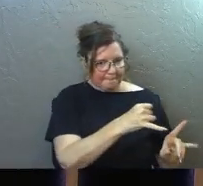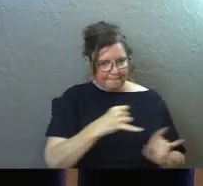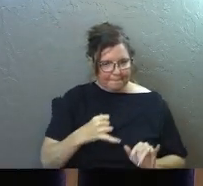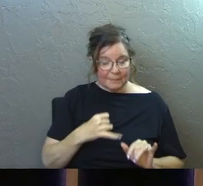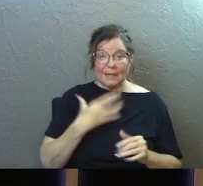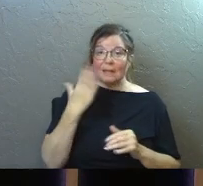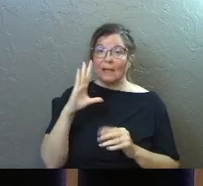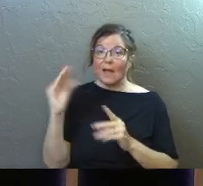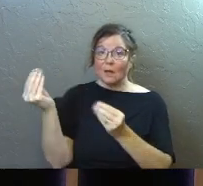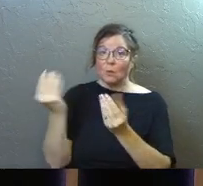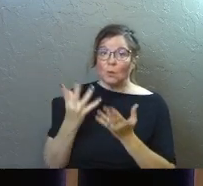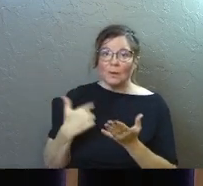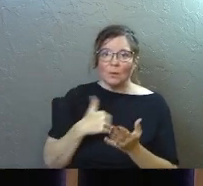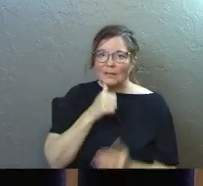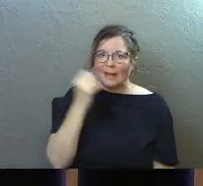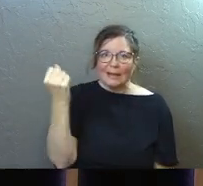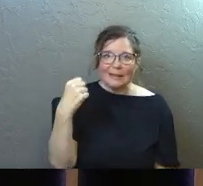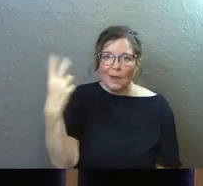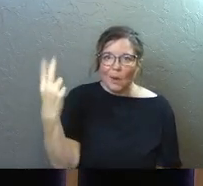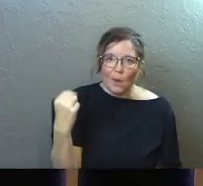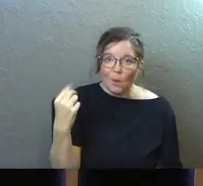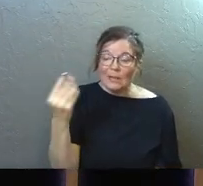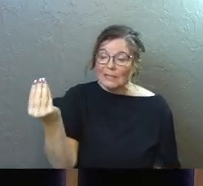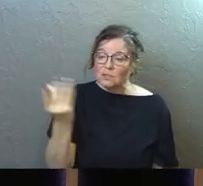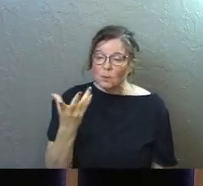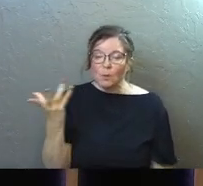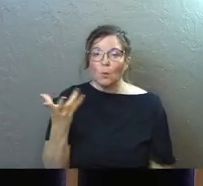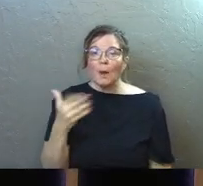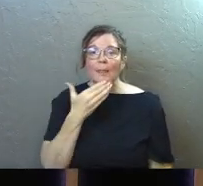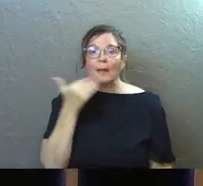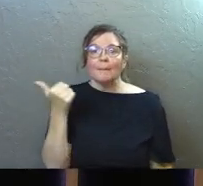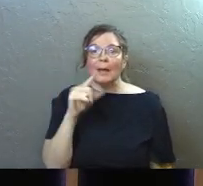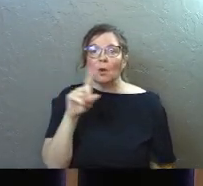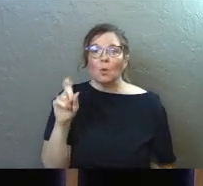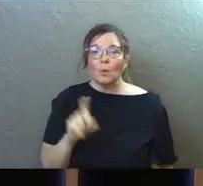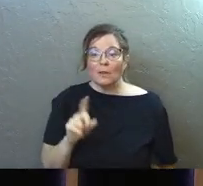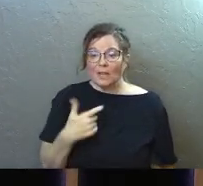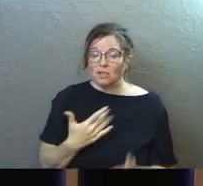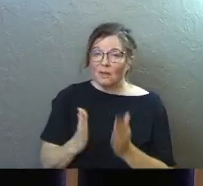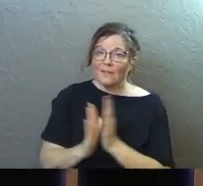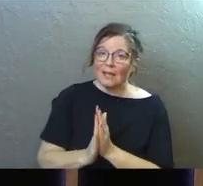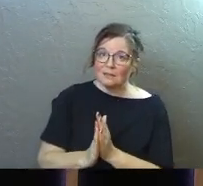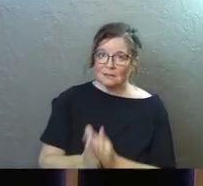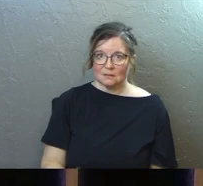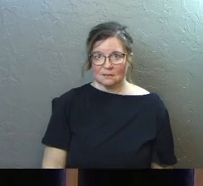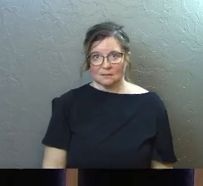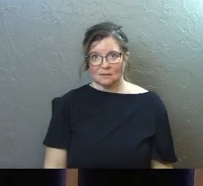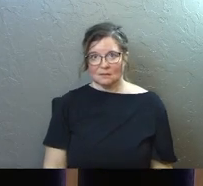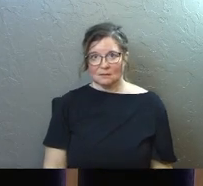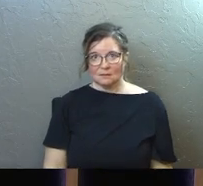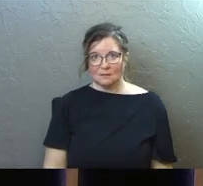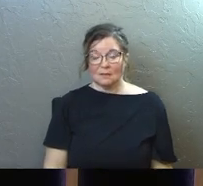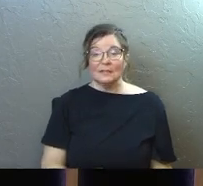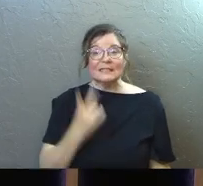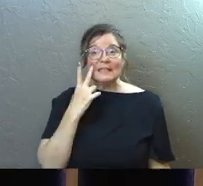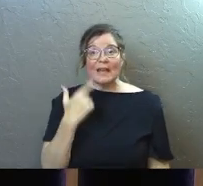God's word to me was not the yes or no. He told me what the better question was that I should have asked. See, I was out